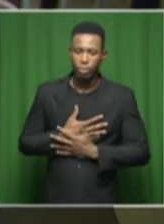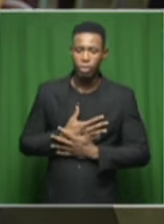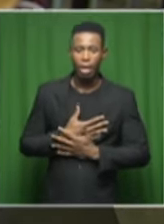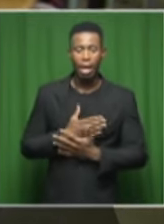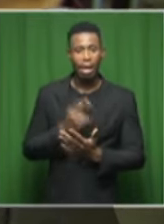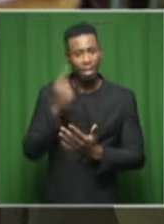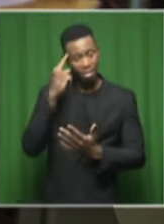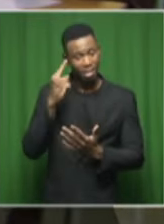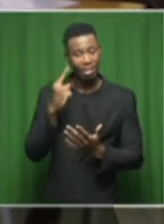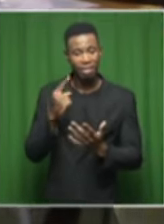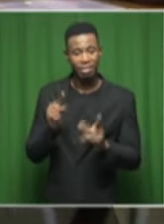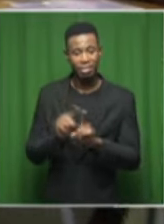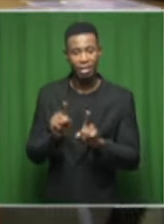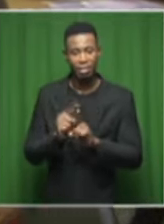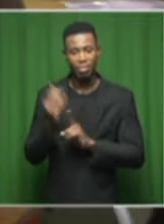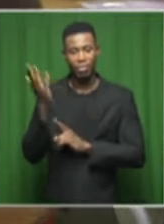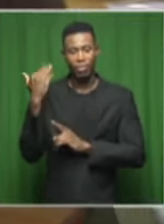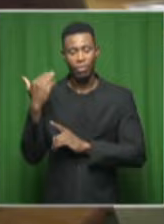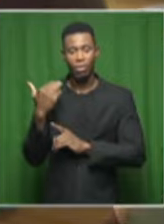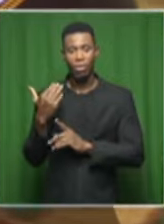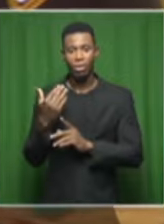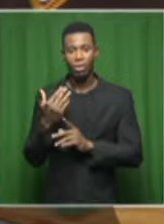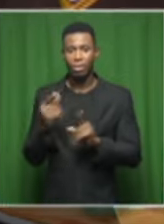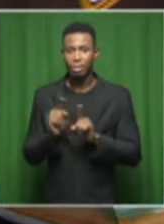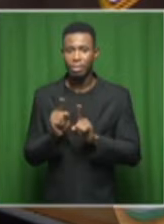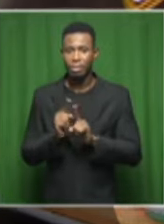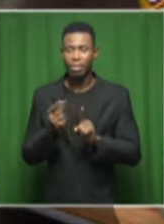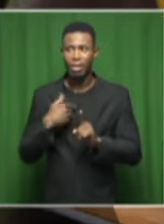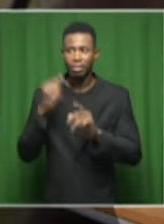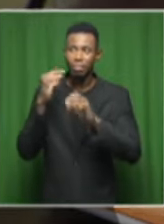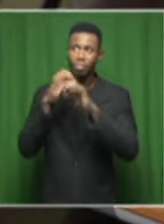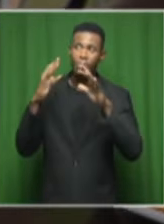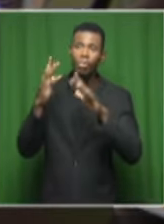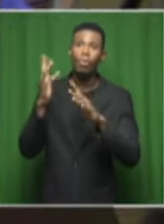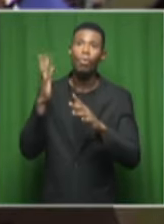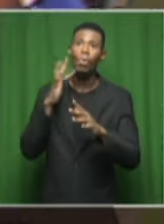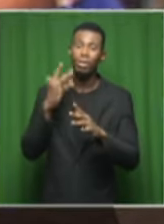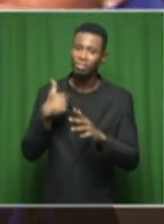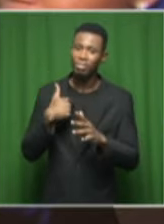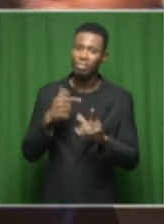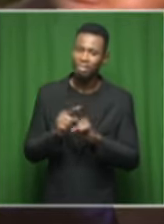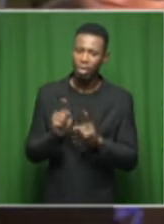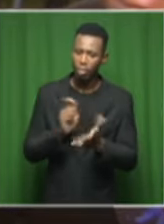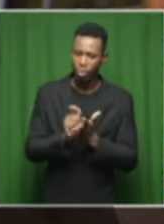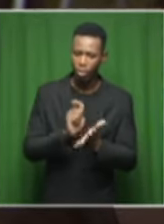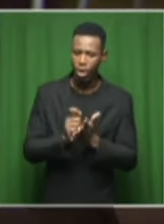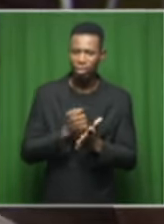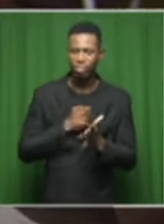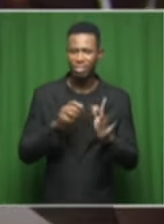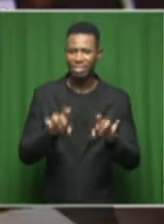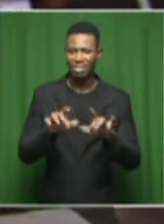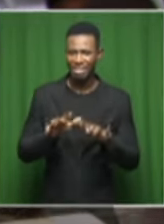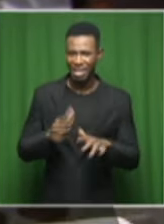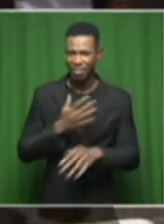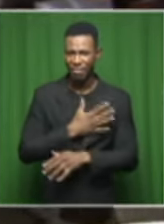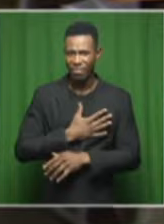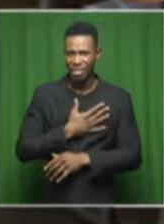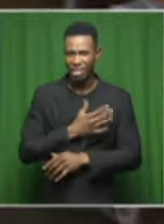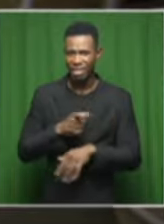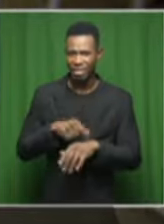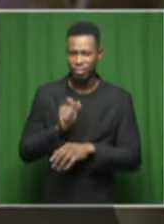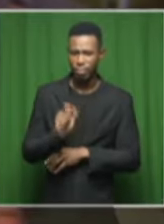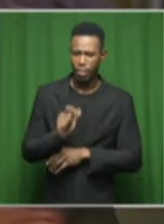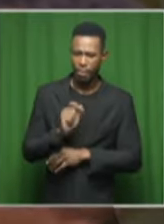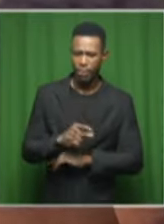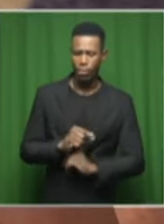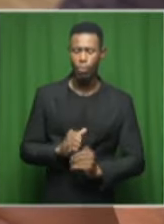images would remember their moments of sitting for their matric exams and just the feelings that they would have been